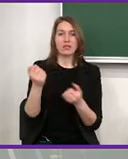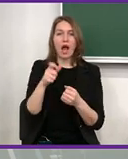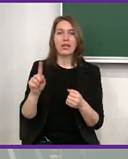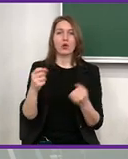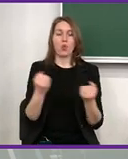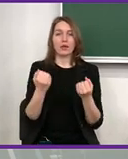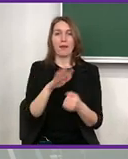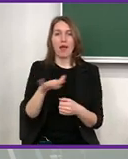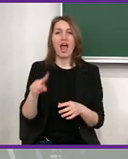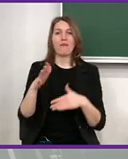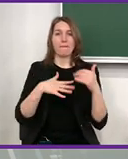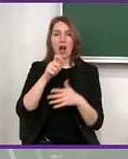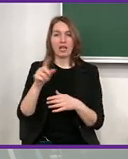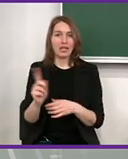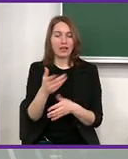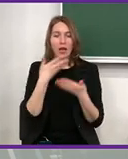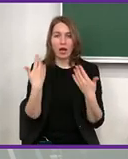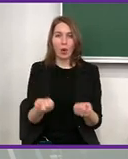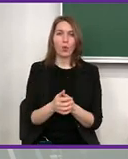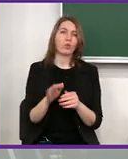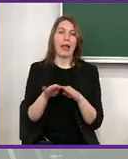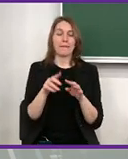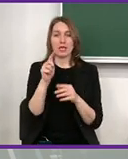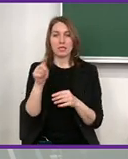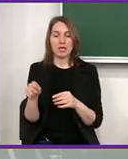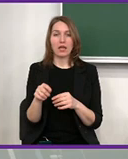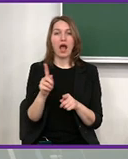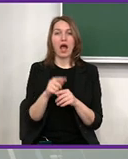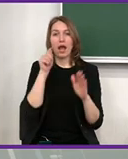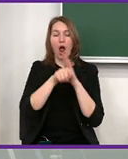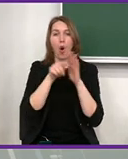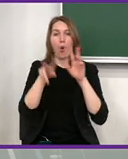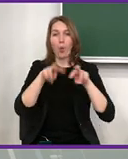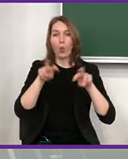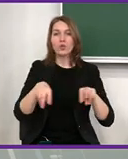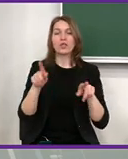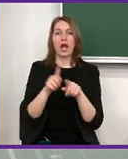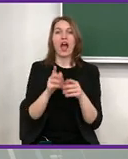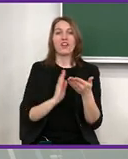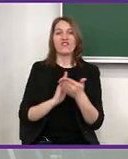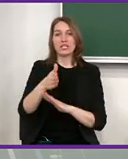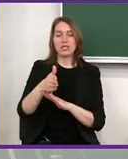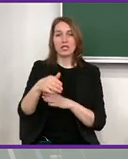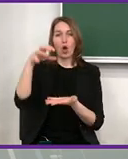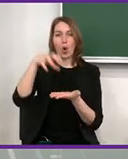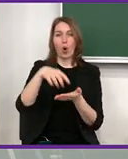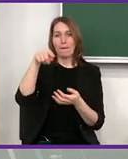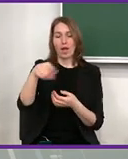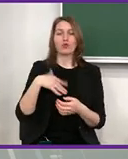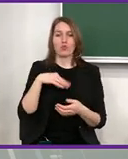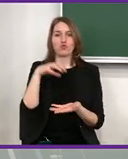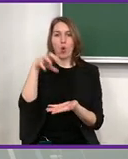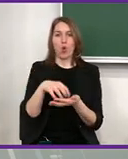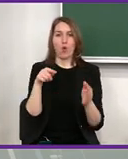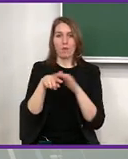we ask, do we ask ask, migrant workers? Do you employ children? Or do you have some other people? And